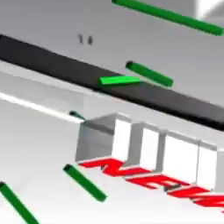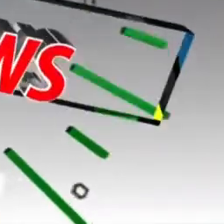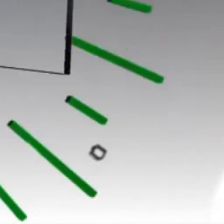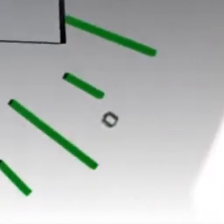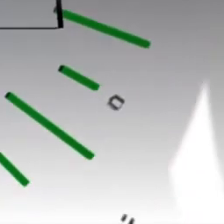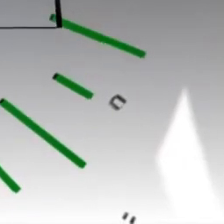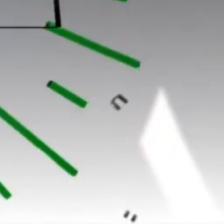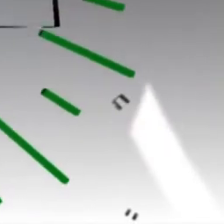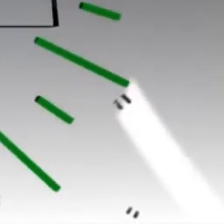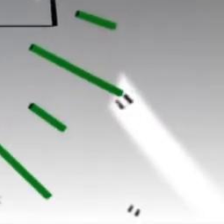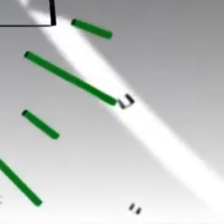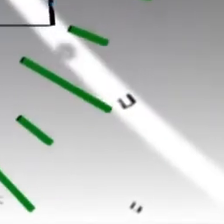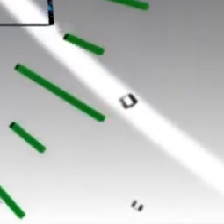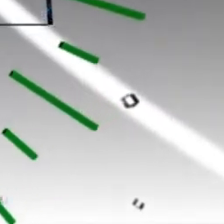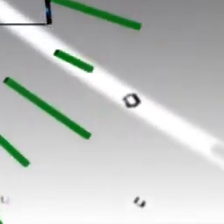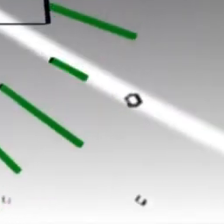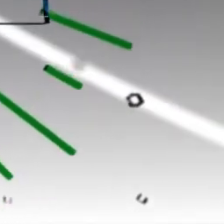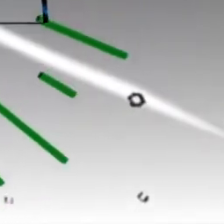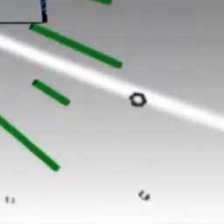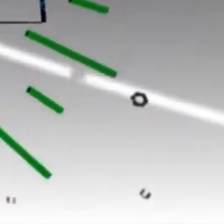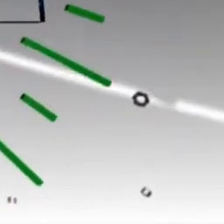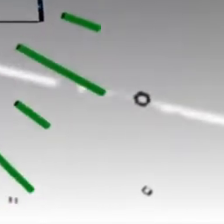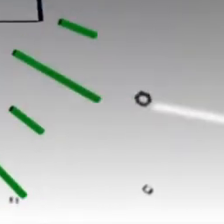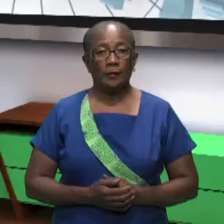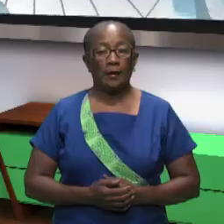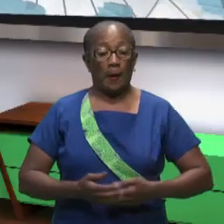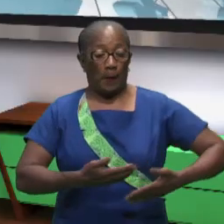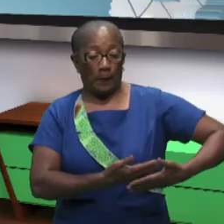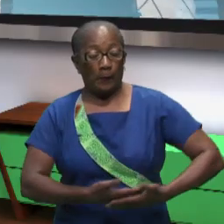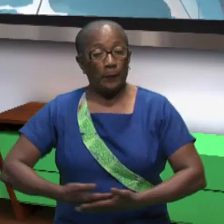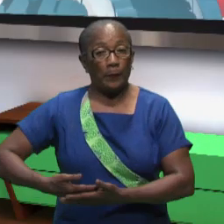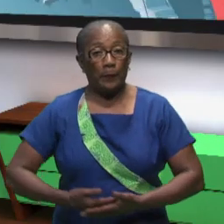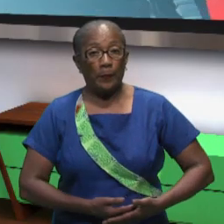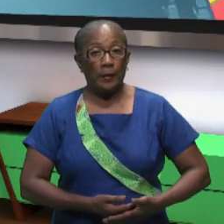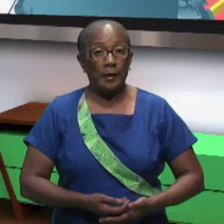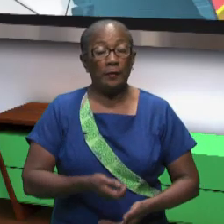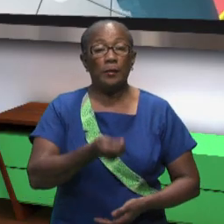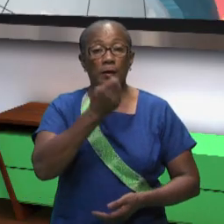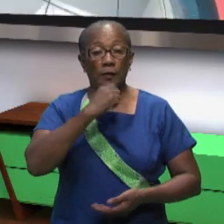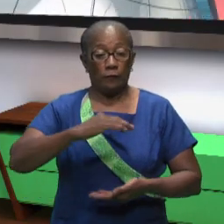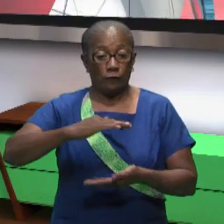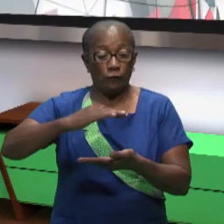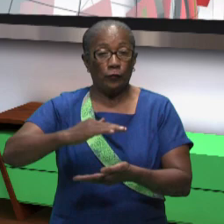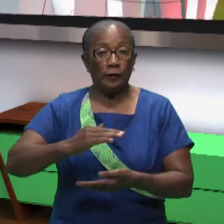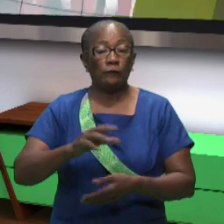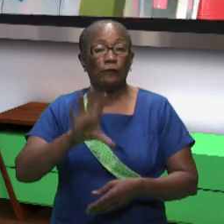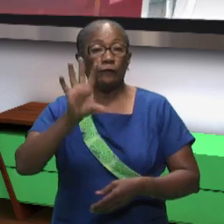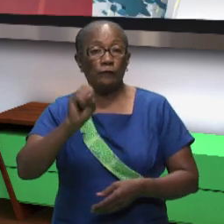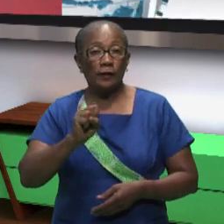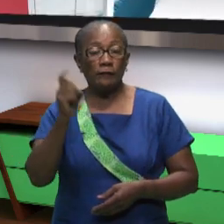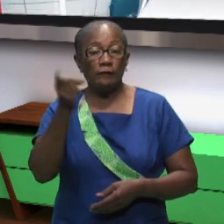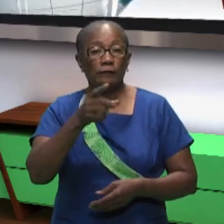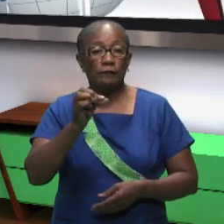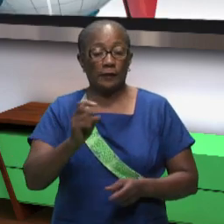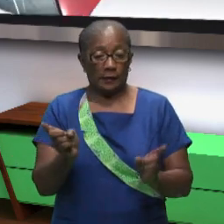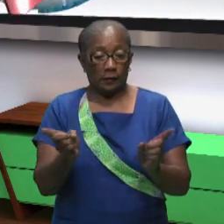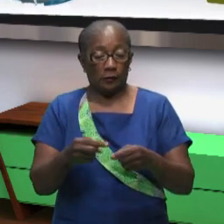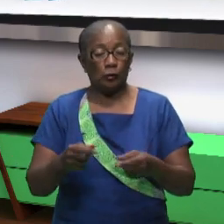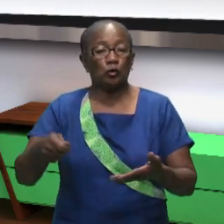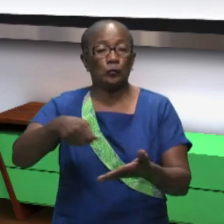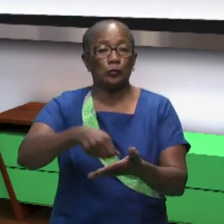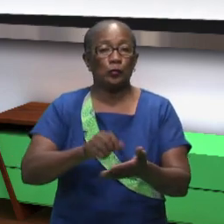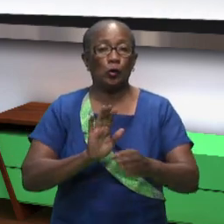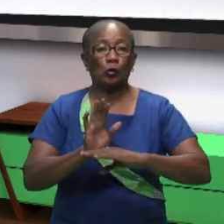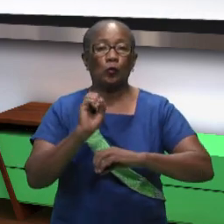baby food will be subsidized by the government for 50